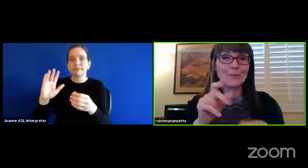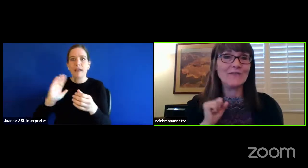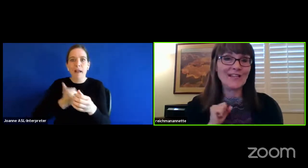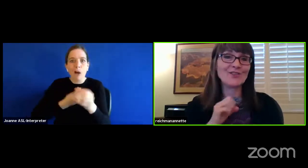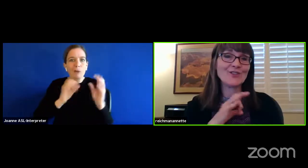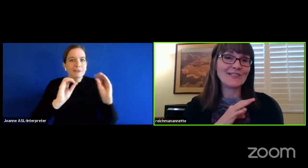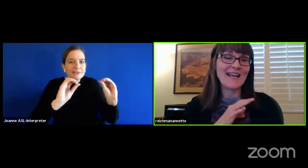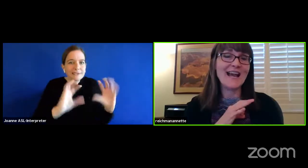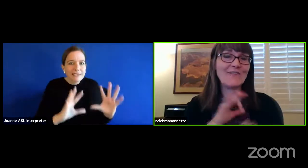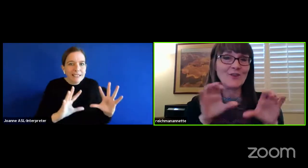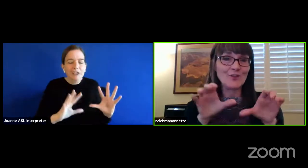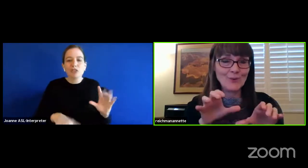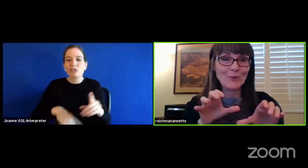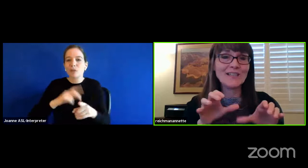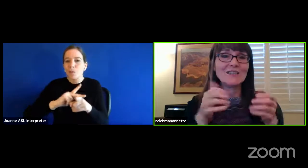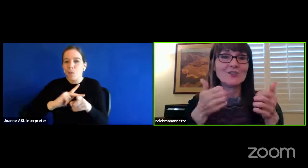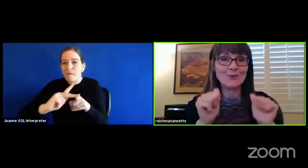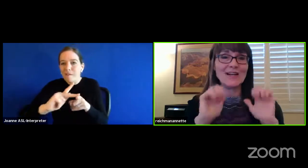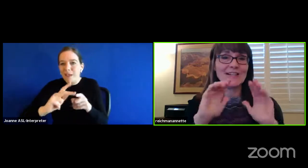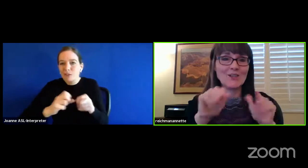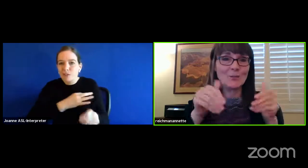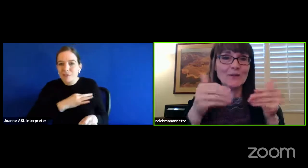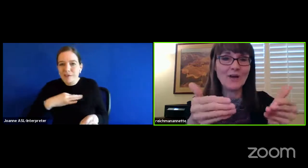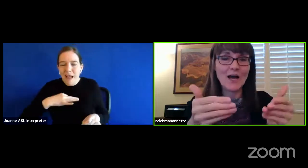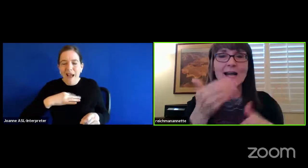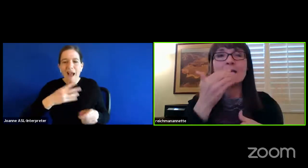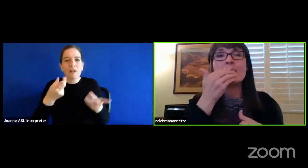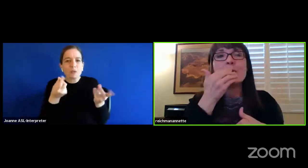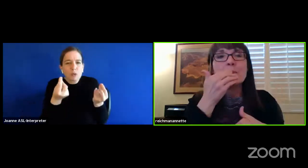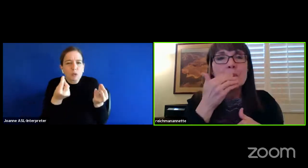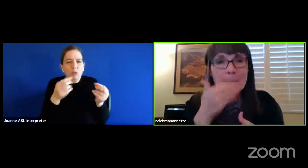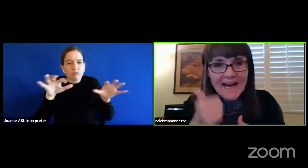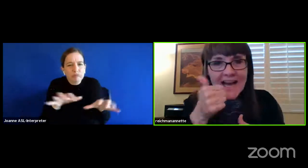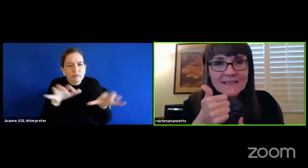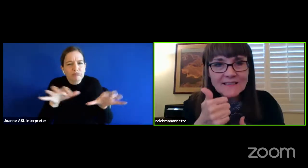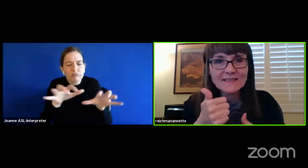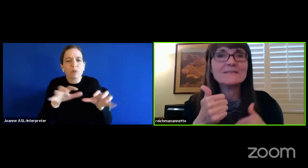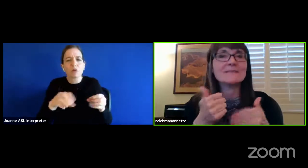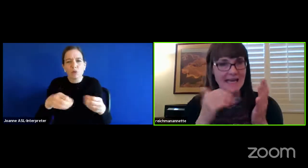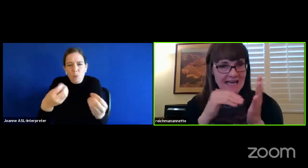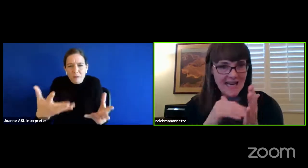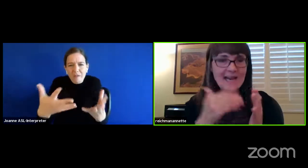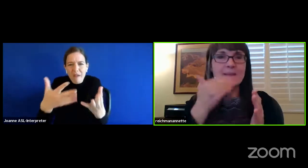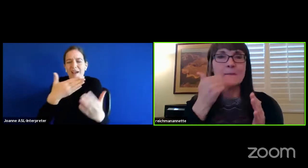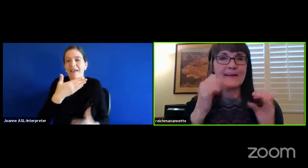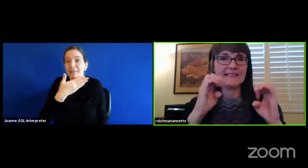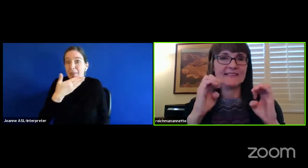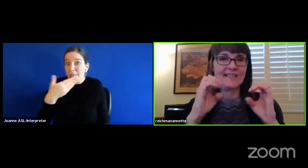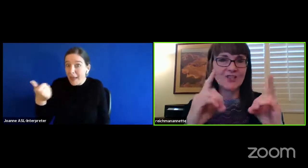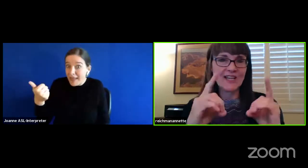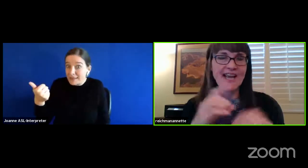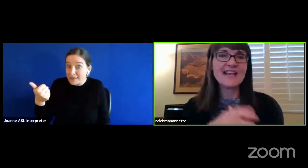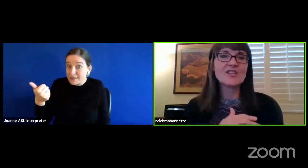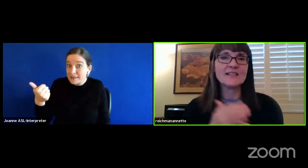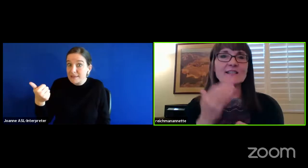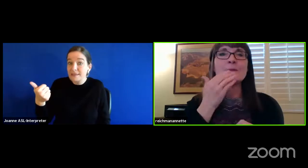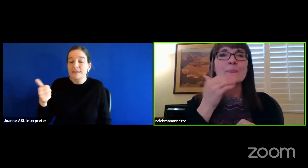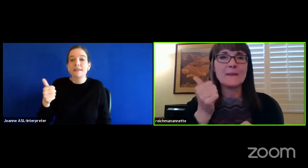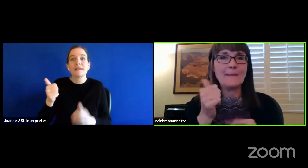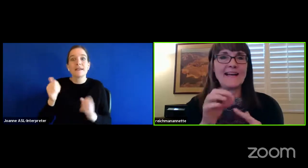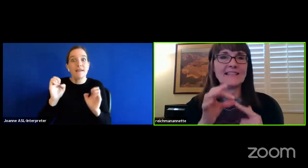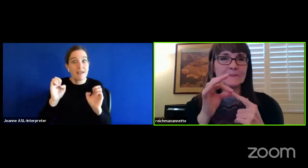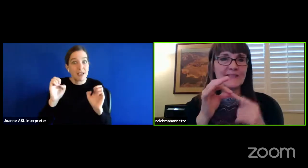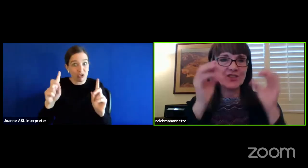our professional staff are doing to try to provide the best. Again, the best education,